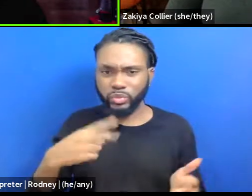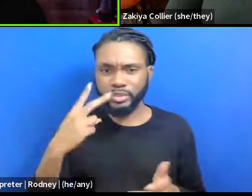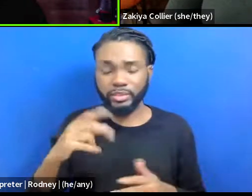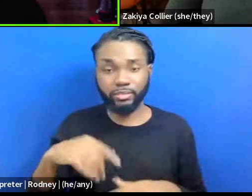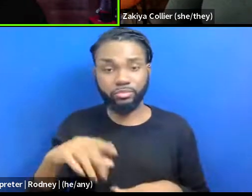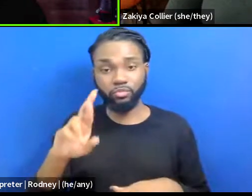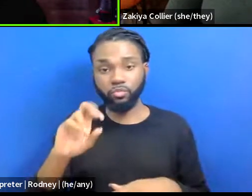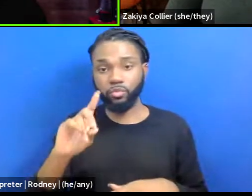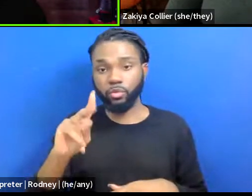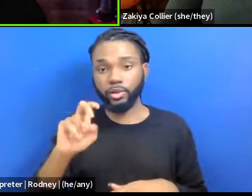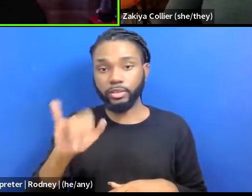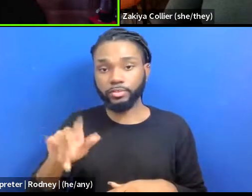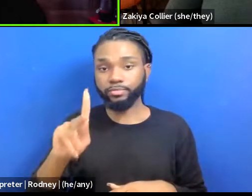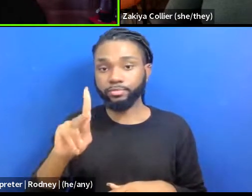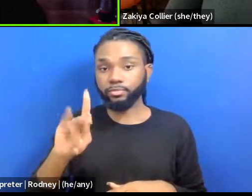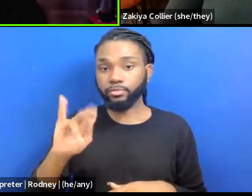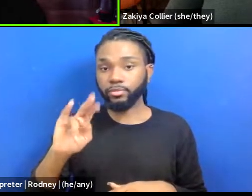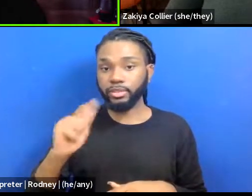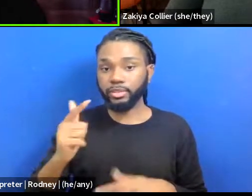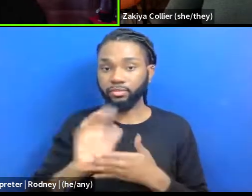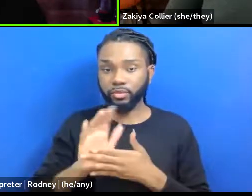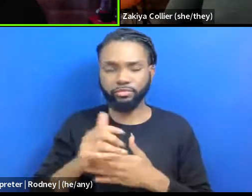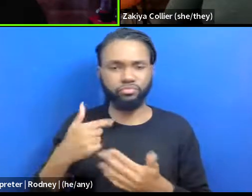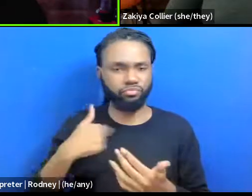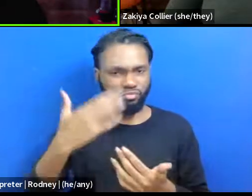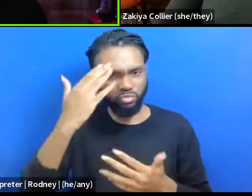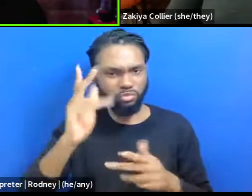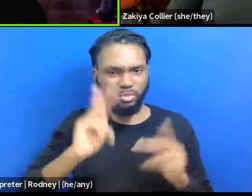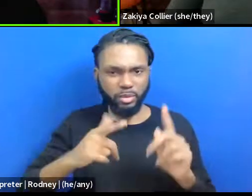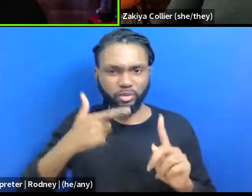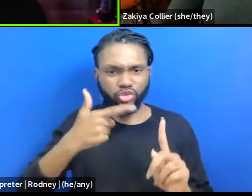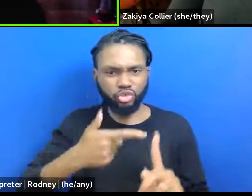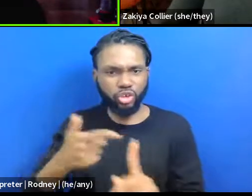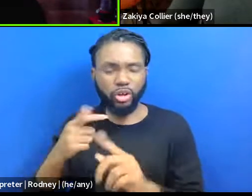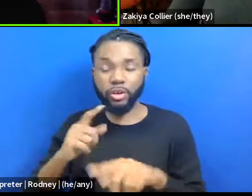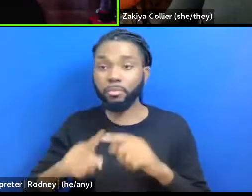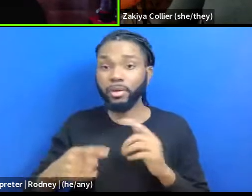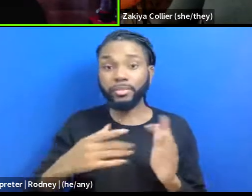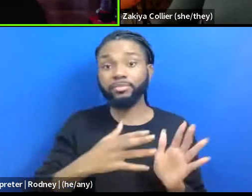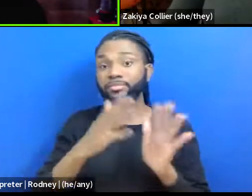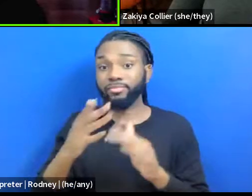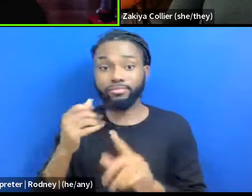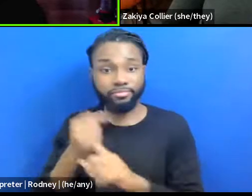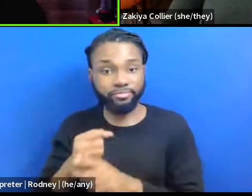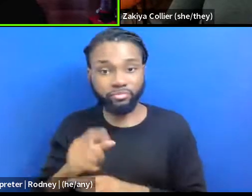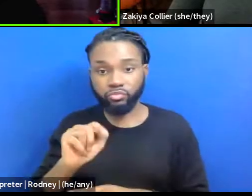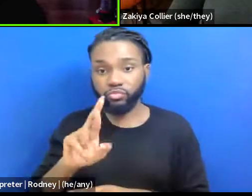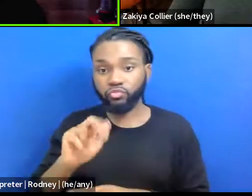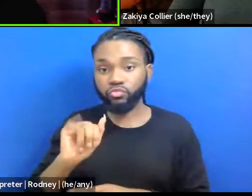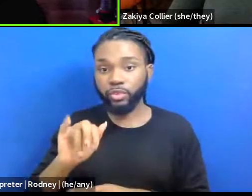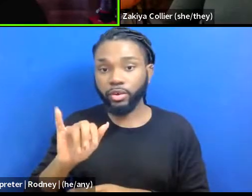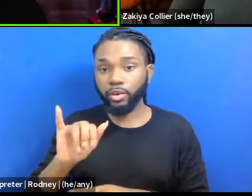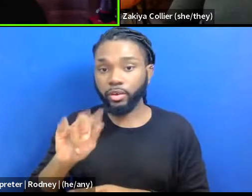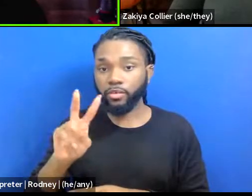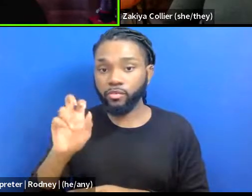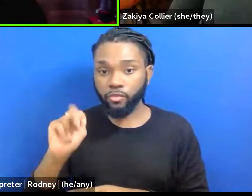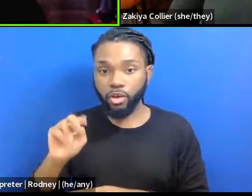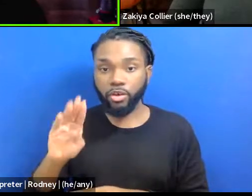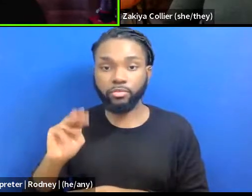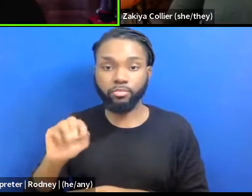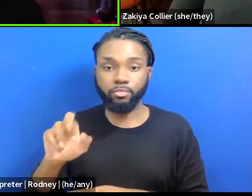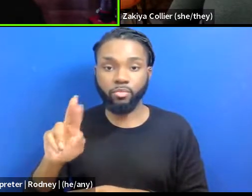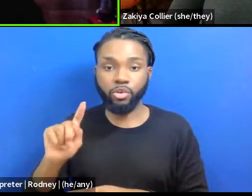knew about all these people being shot, but it just seems like with Trayvon Martin and then with, you know, um, Michael Brown,